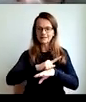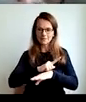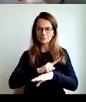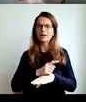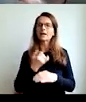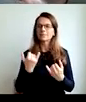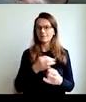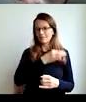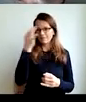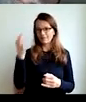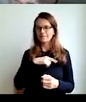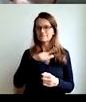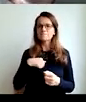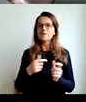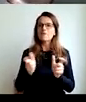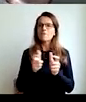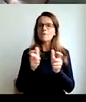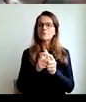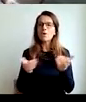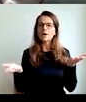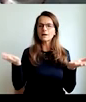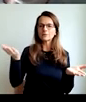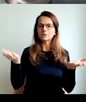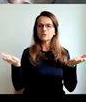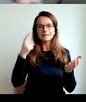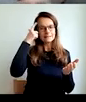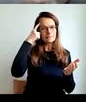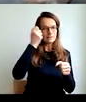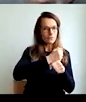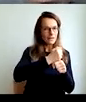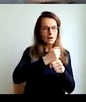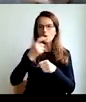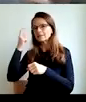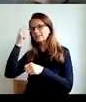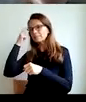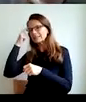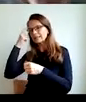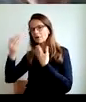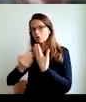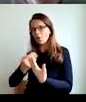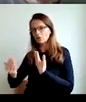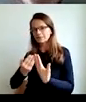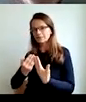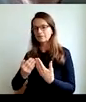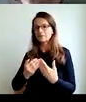moment of every hour day, we are looking for balance between between sensible work and central